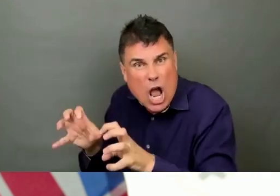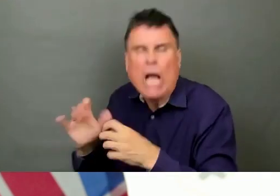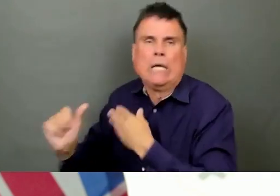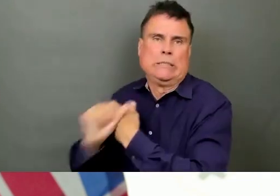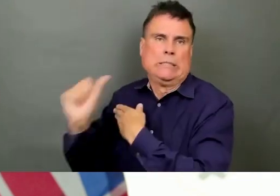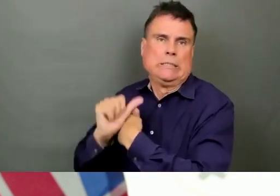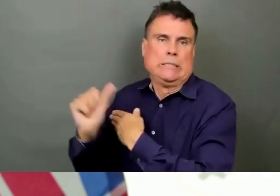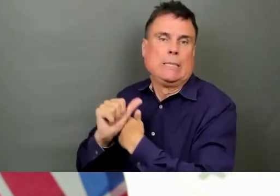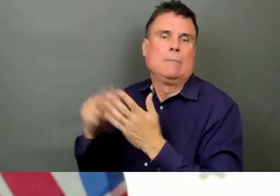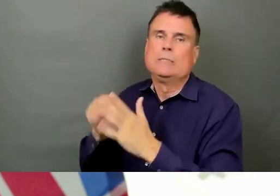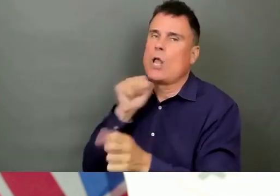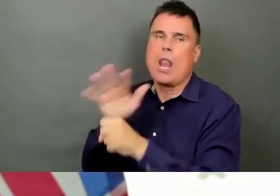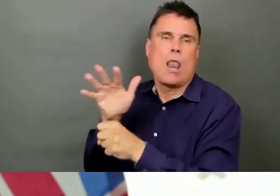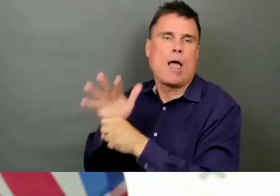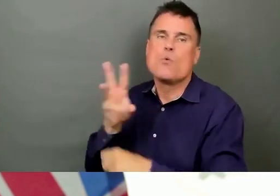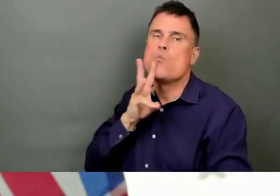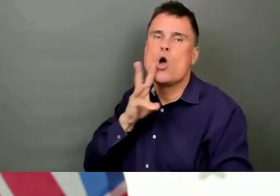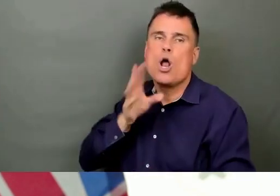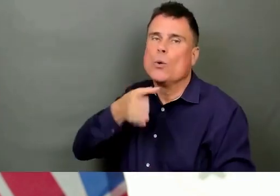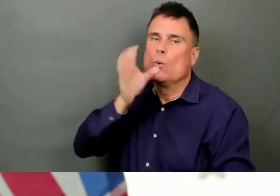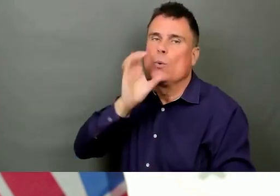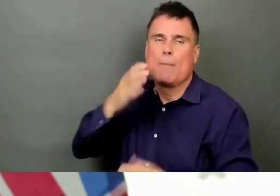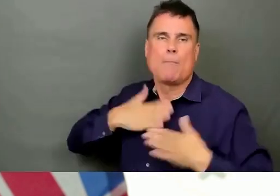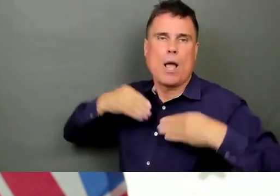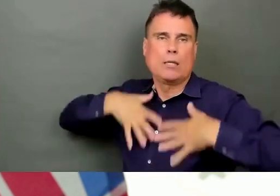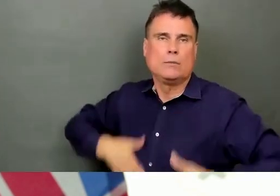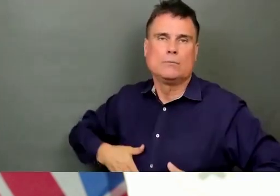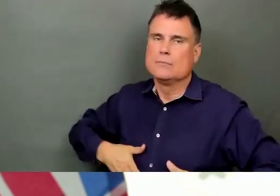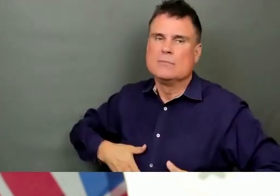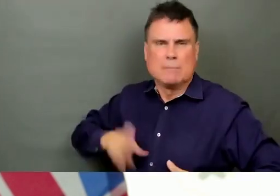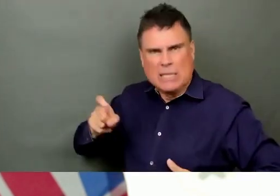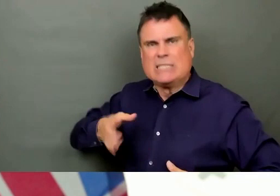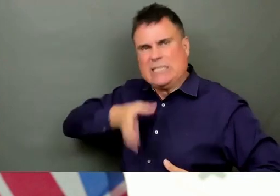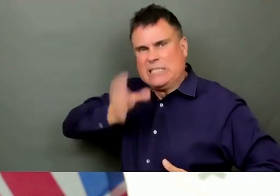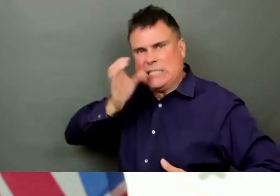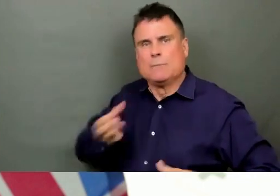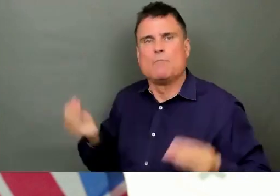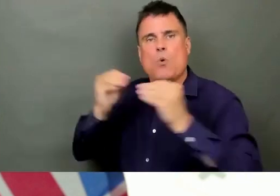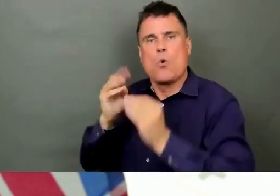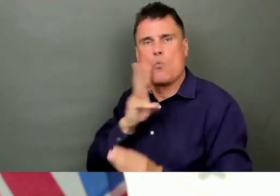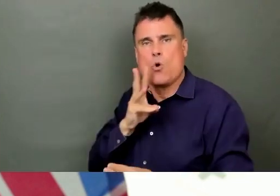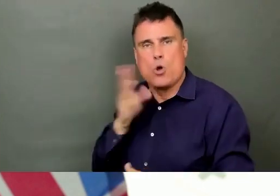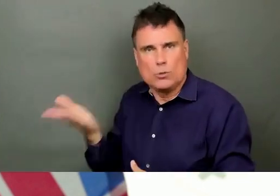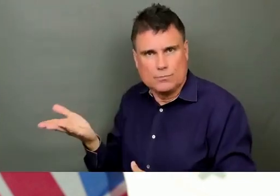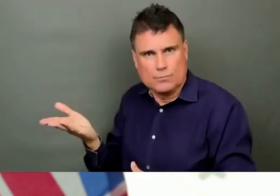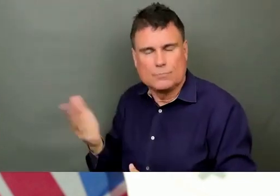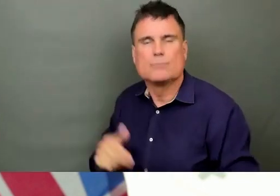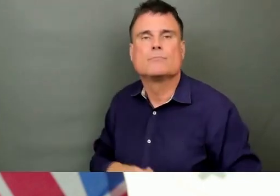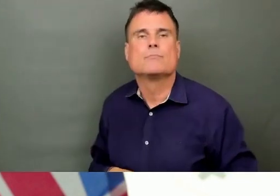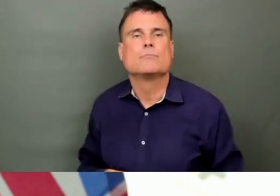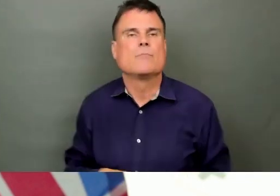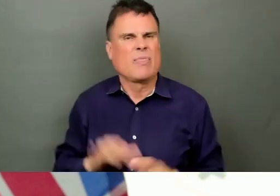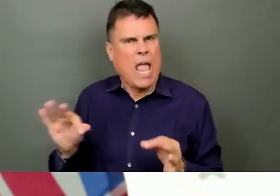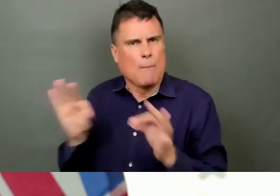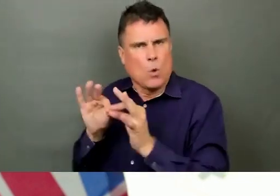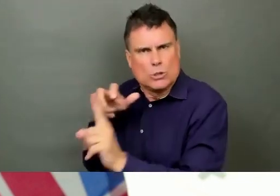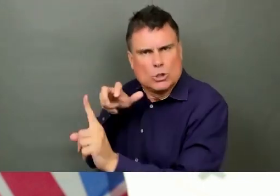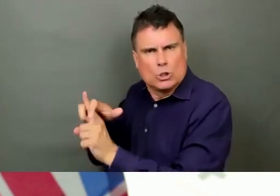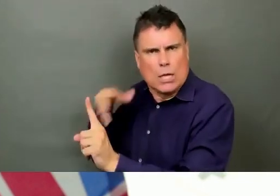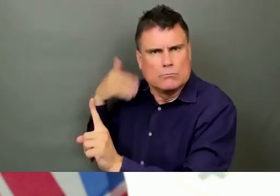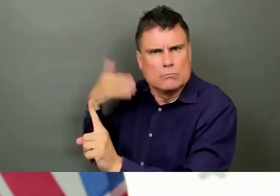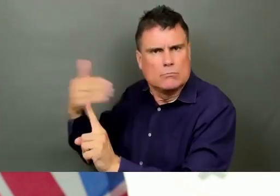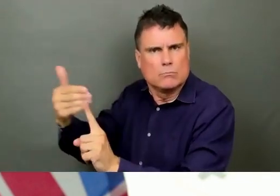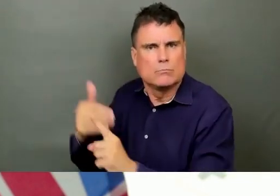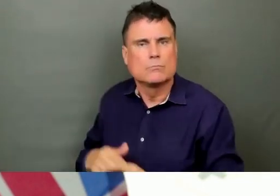After that key message, I want to talk about preparing for the heat and things that you can do in heat. So preparing is